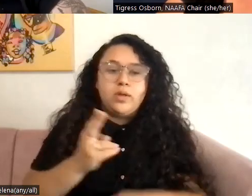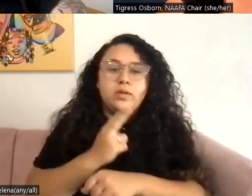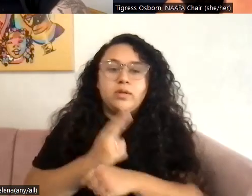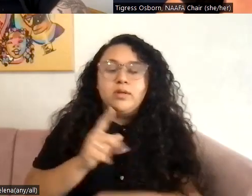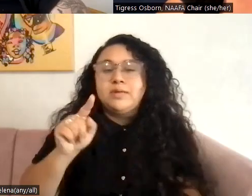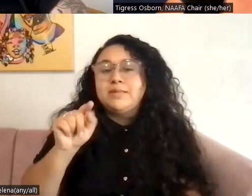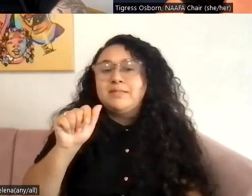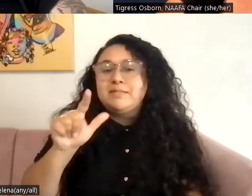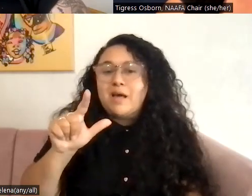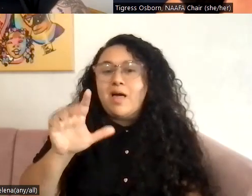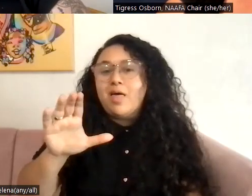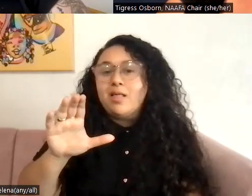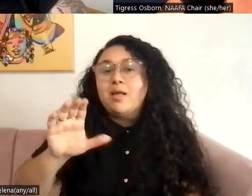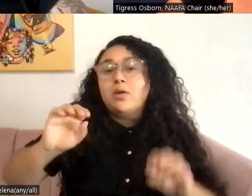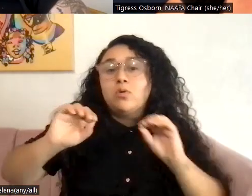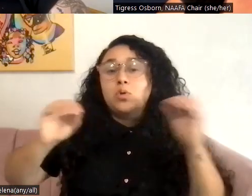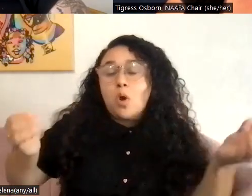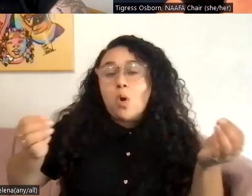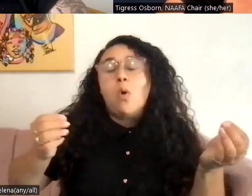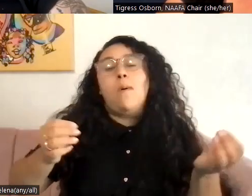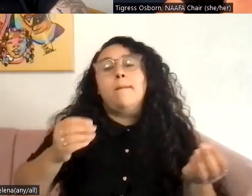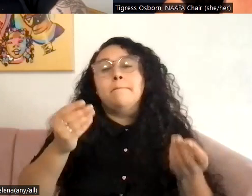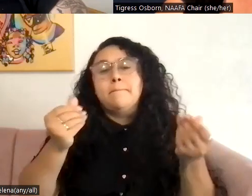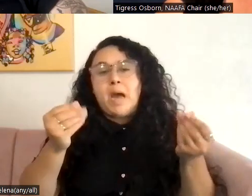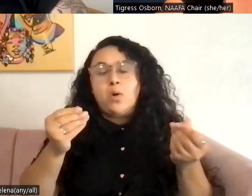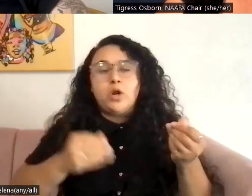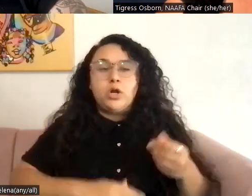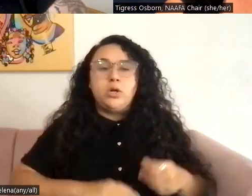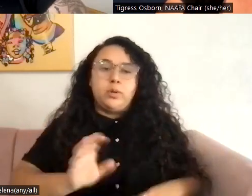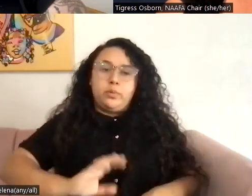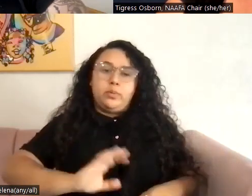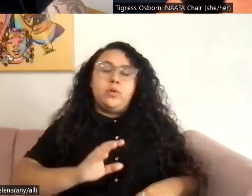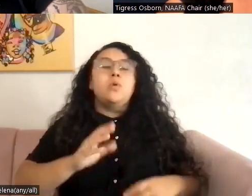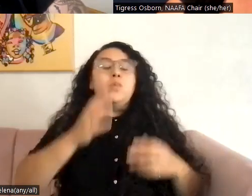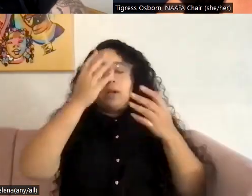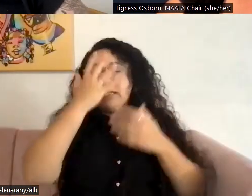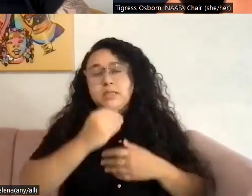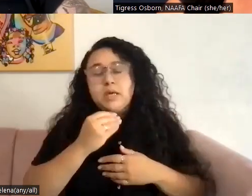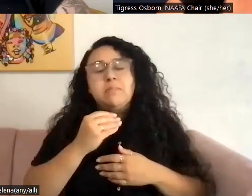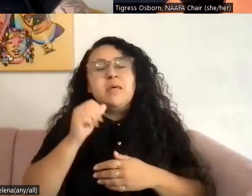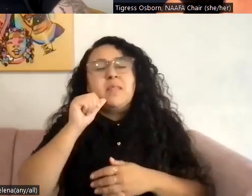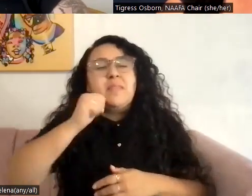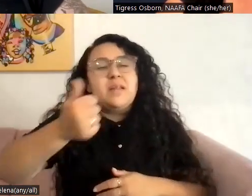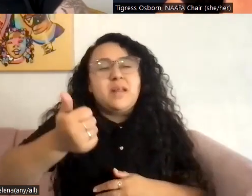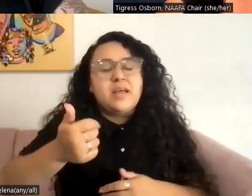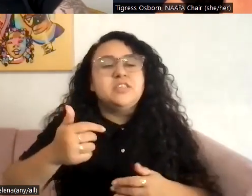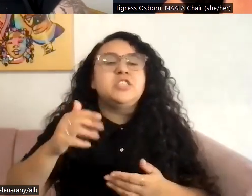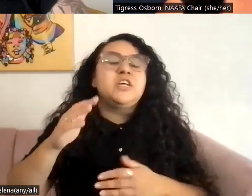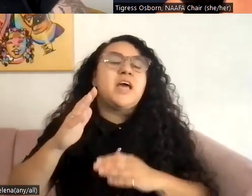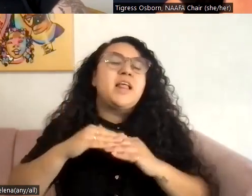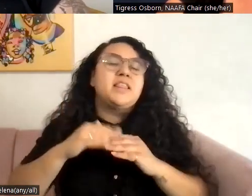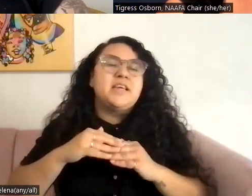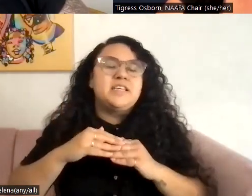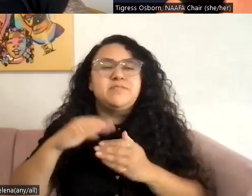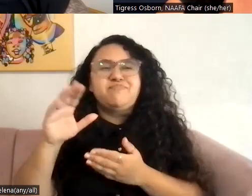medicated powder when I sleep. And usually by the next morning, at least 80% is down for